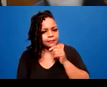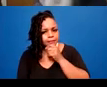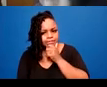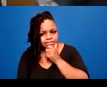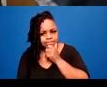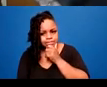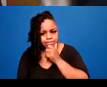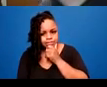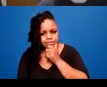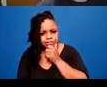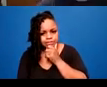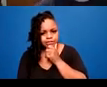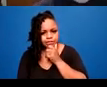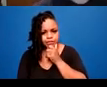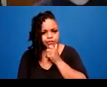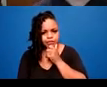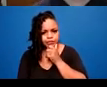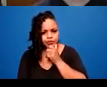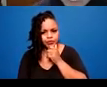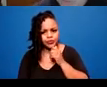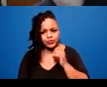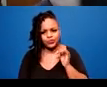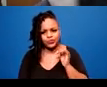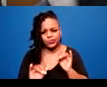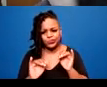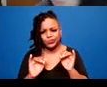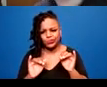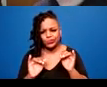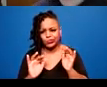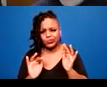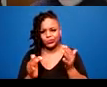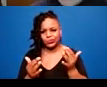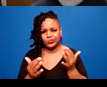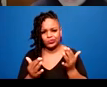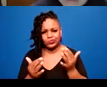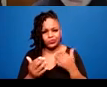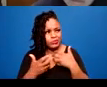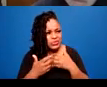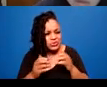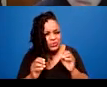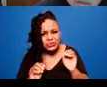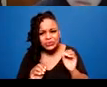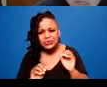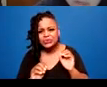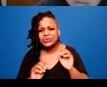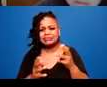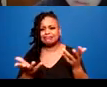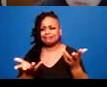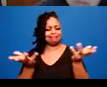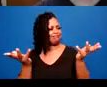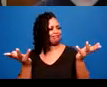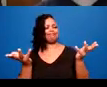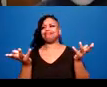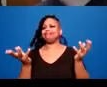Okay. Yeah, there's no machinery or anything on my side. Okay. And I've